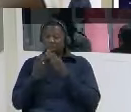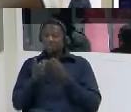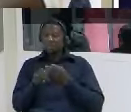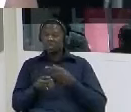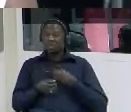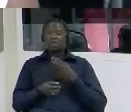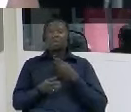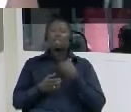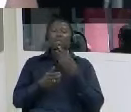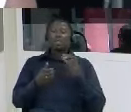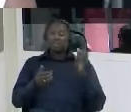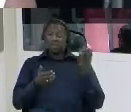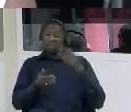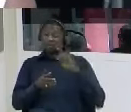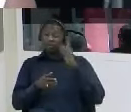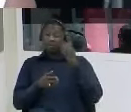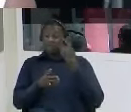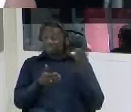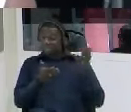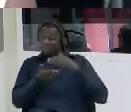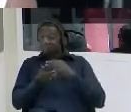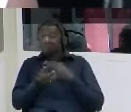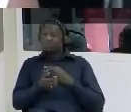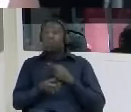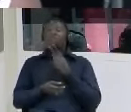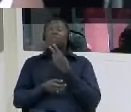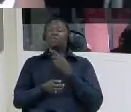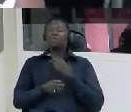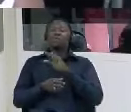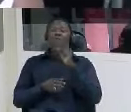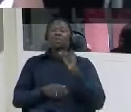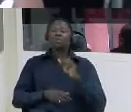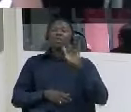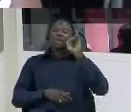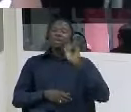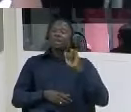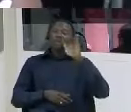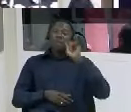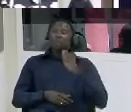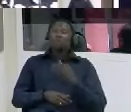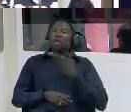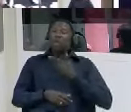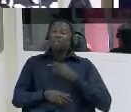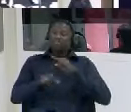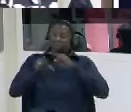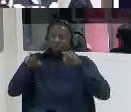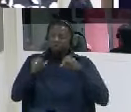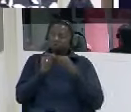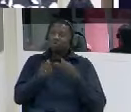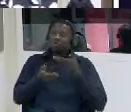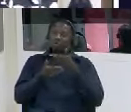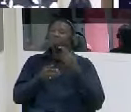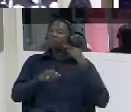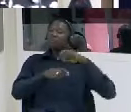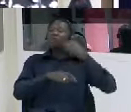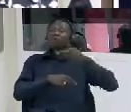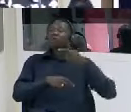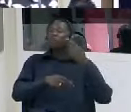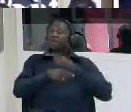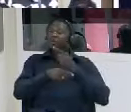from the gambia you see and who was this who was shouting his name that was what come